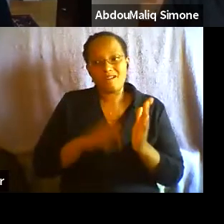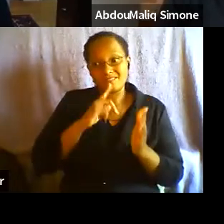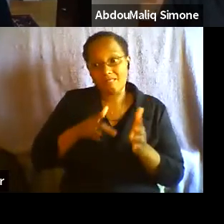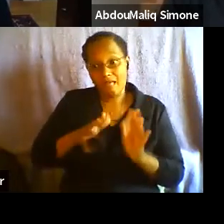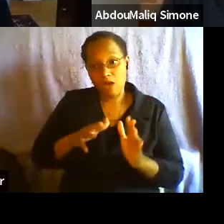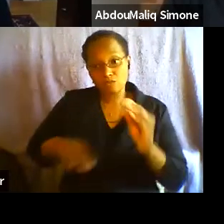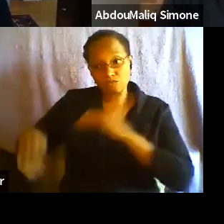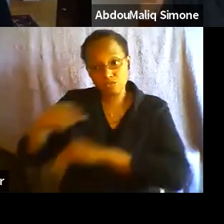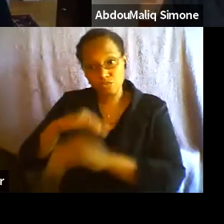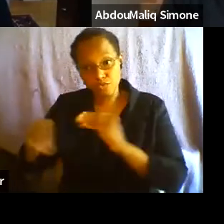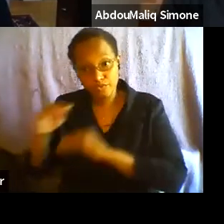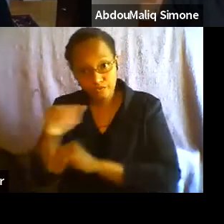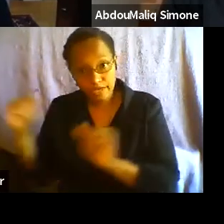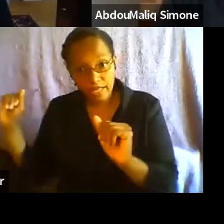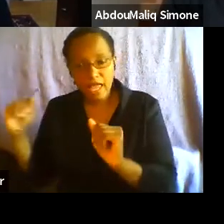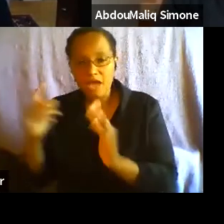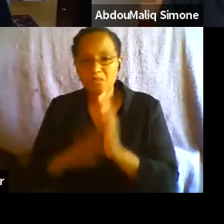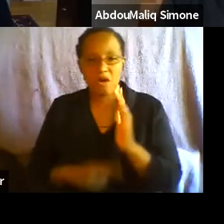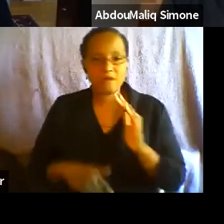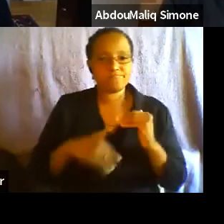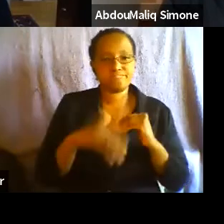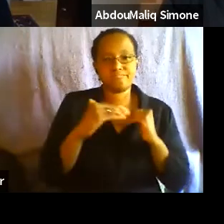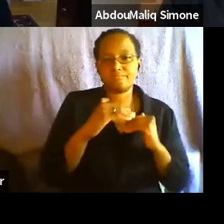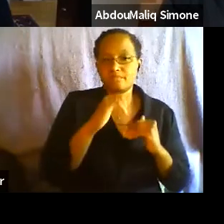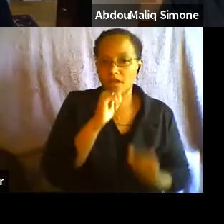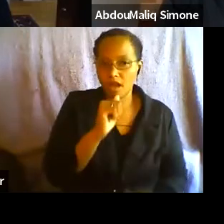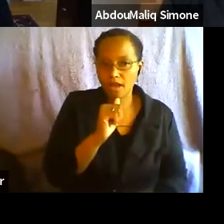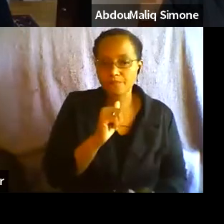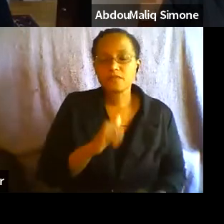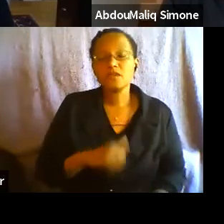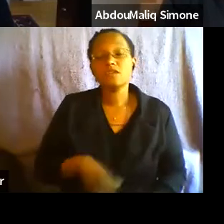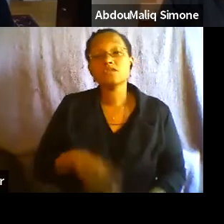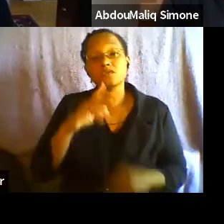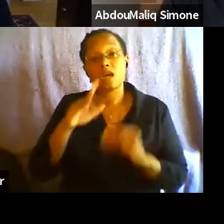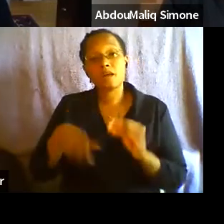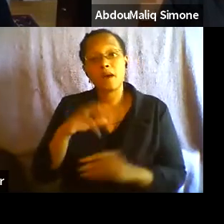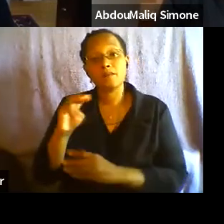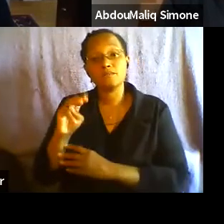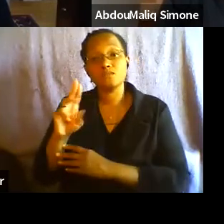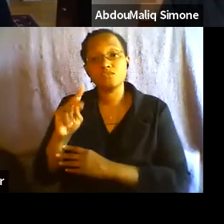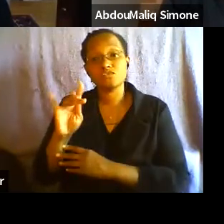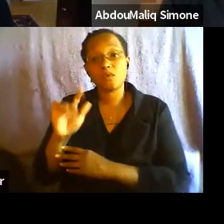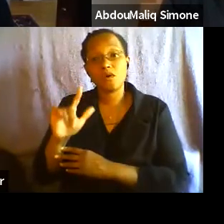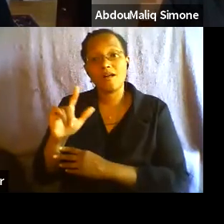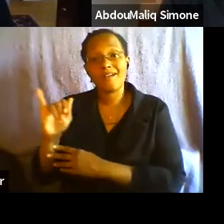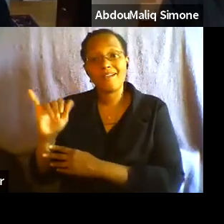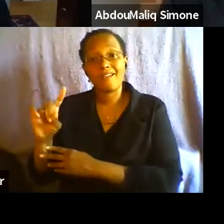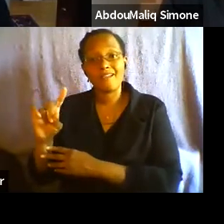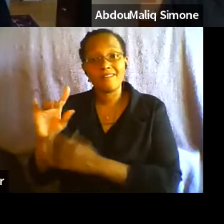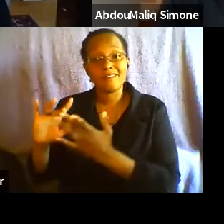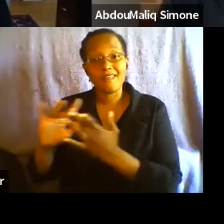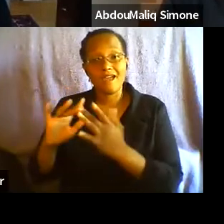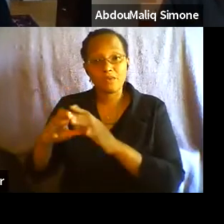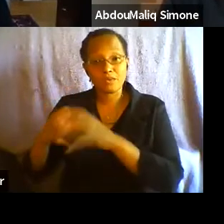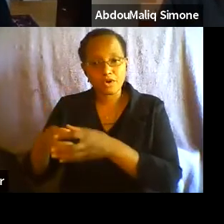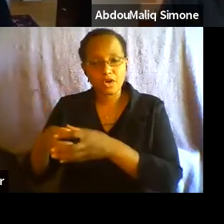building these networks, these mutual aid networks, it's very important to always place that front and center in